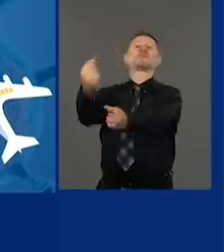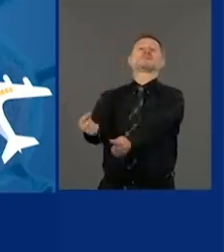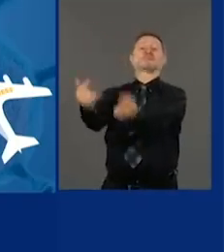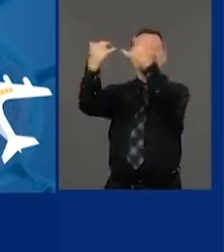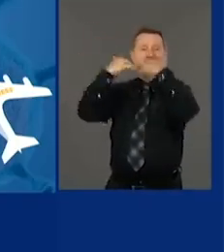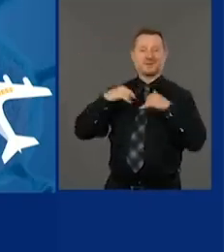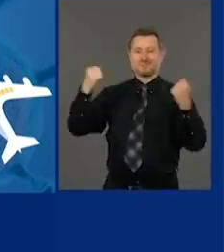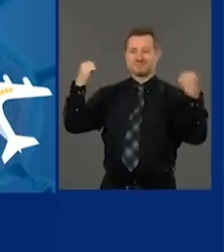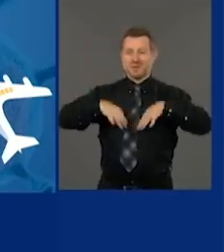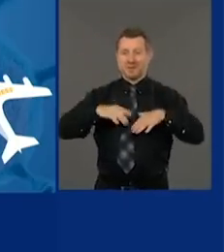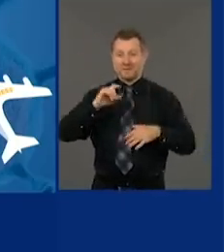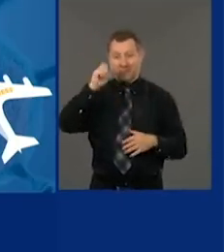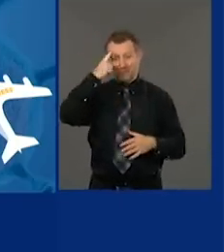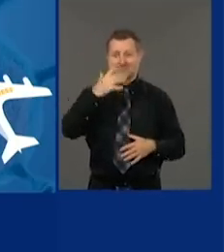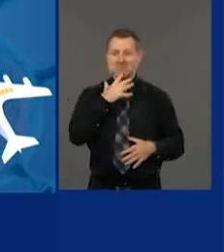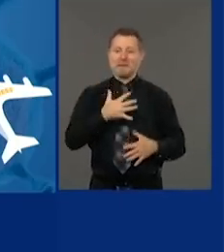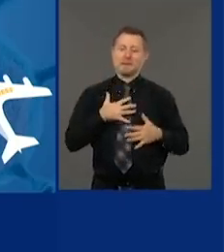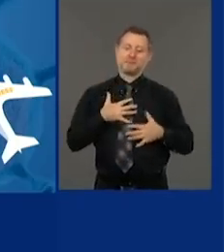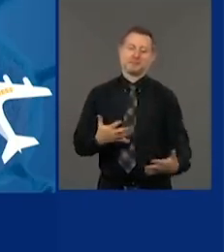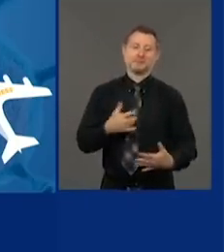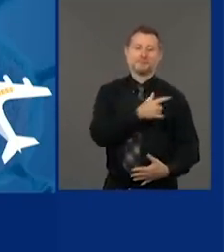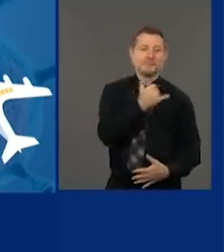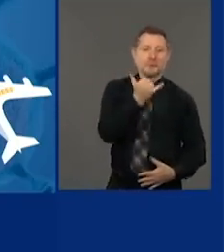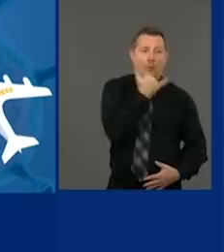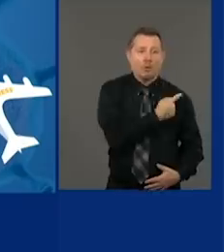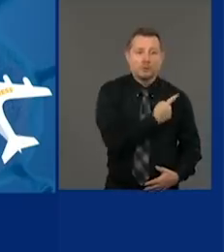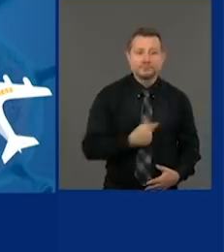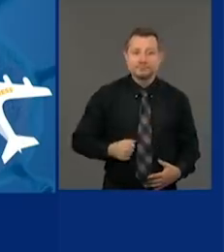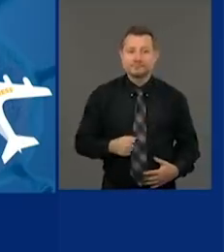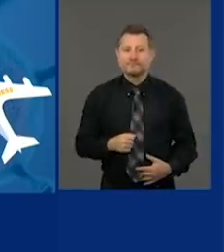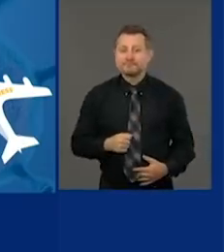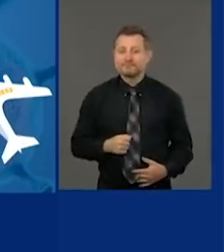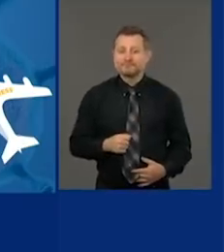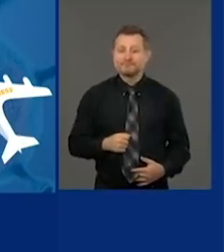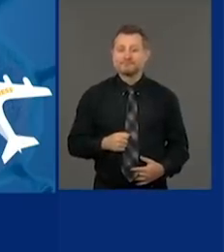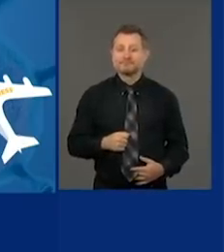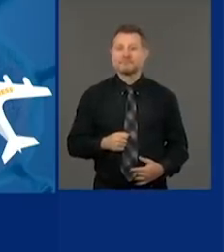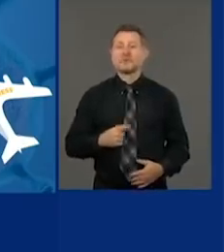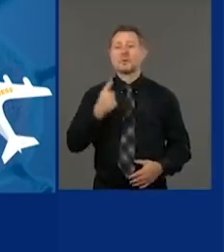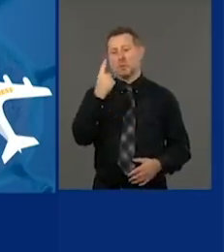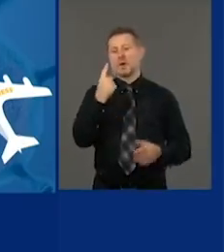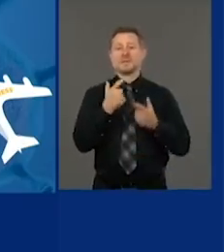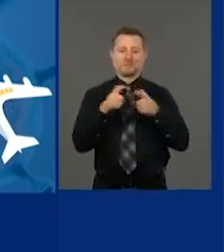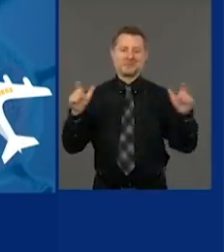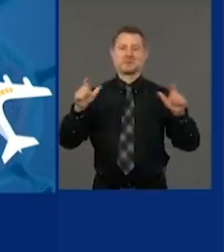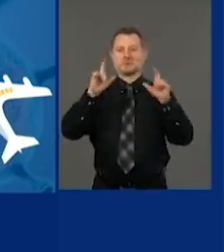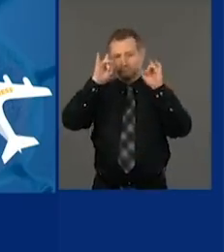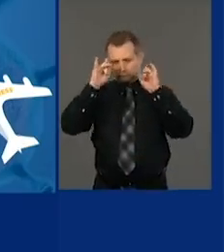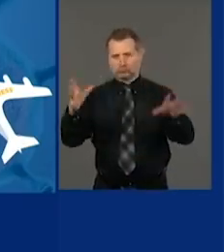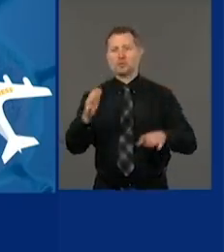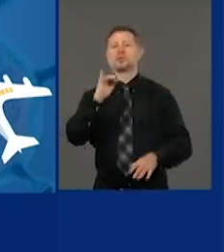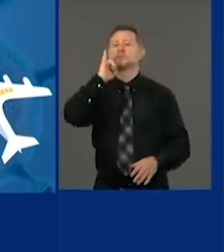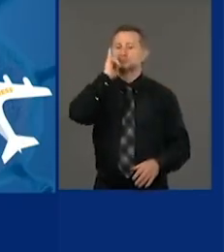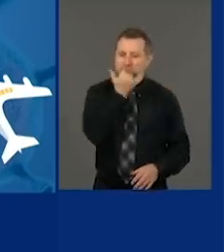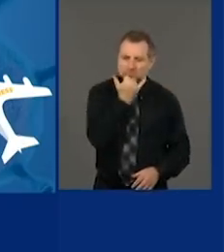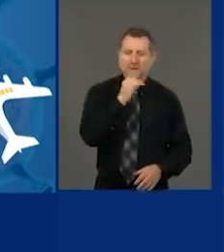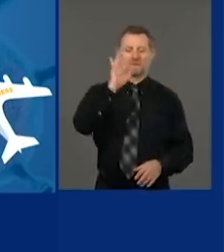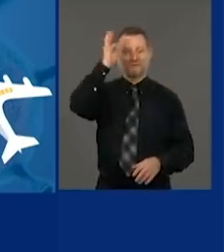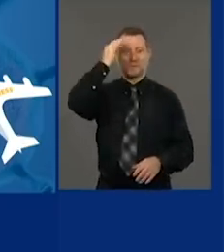admitted this. It was one of the great federal blunders in history, cost